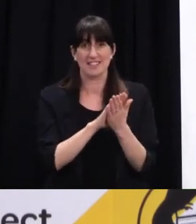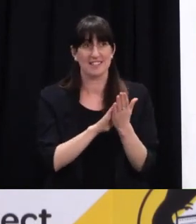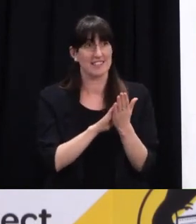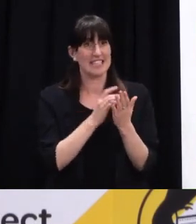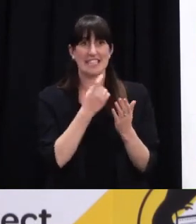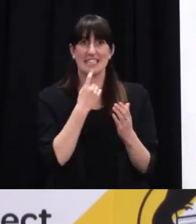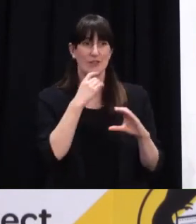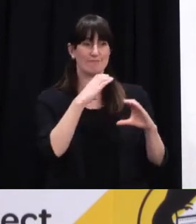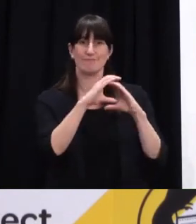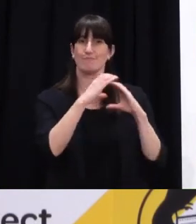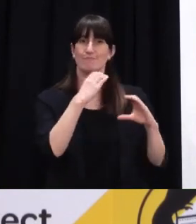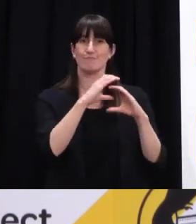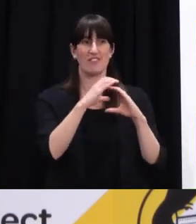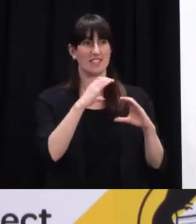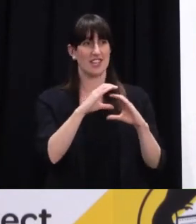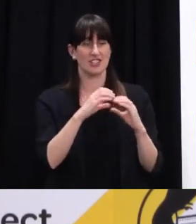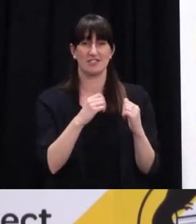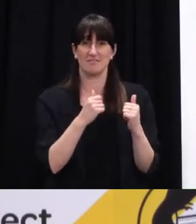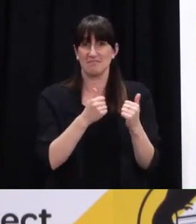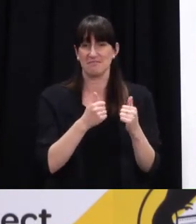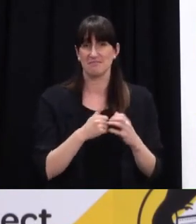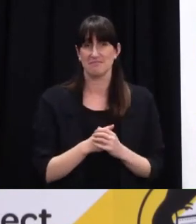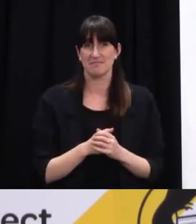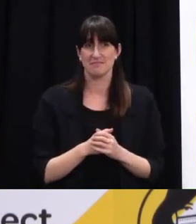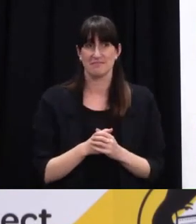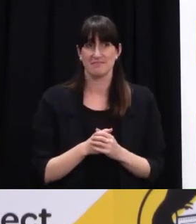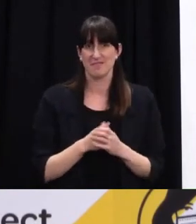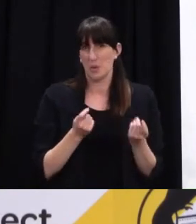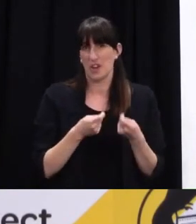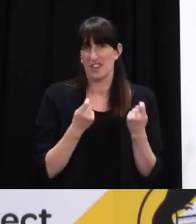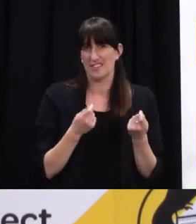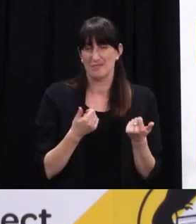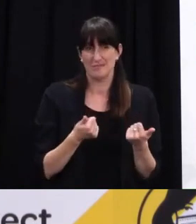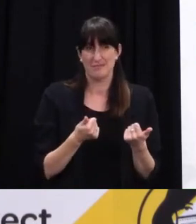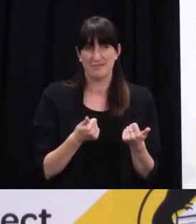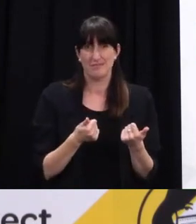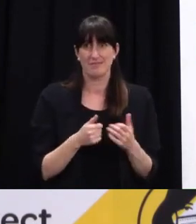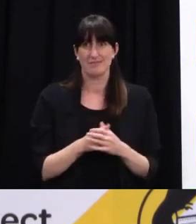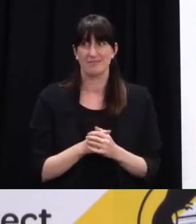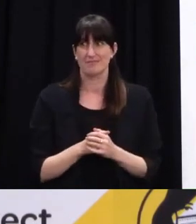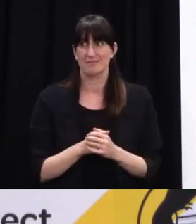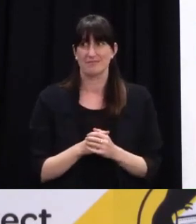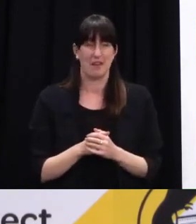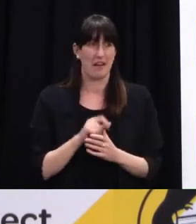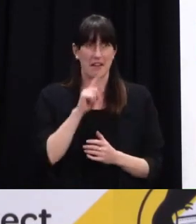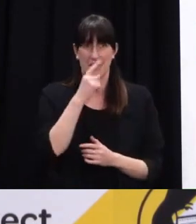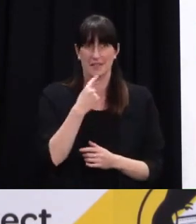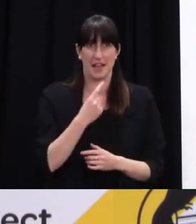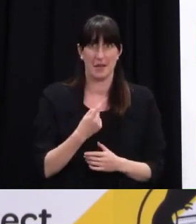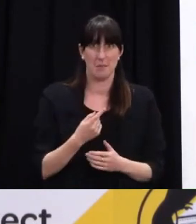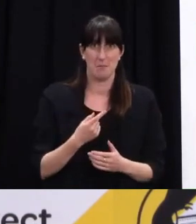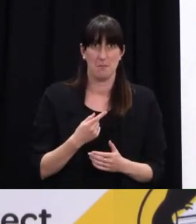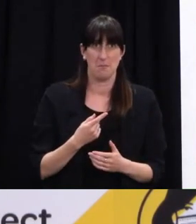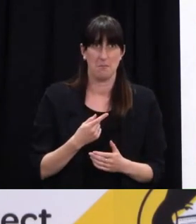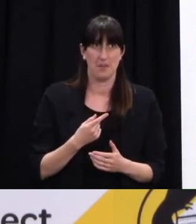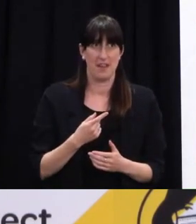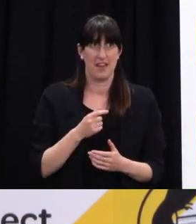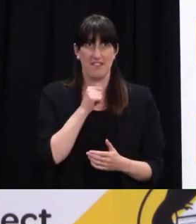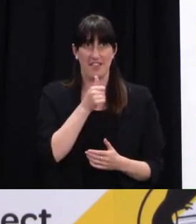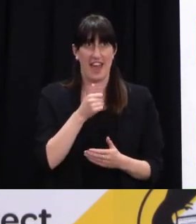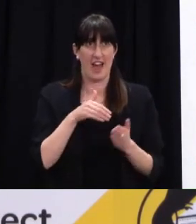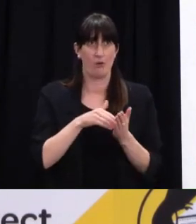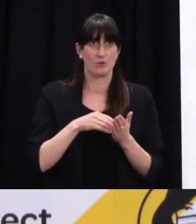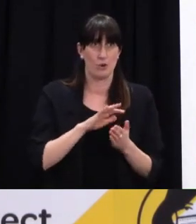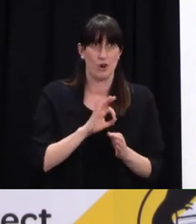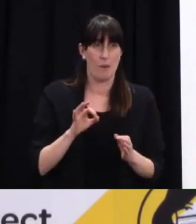conversations and did so. And that sometimes just possibly, I can't say either way, but sometimes possibly speeds things up.